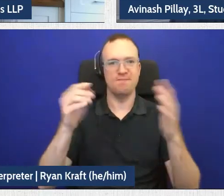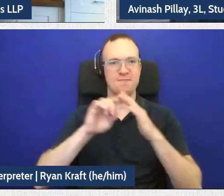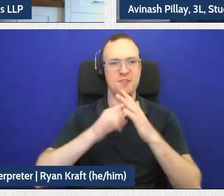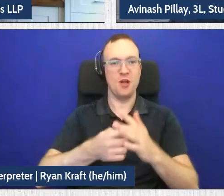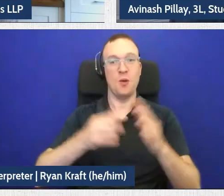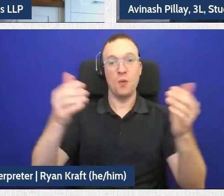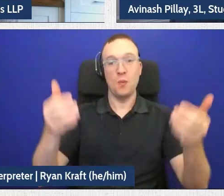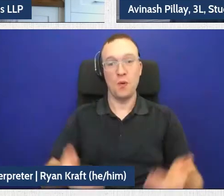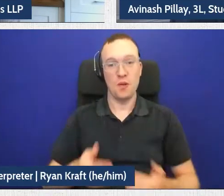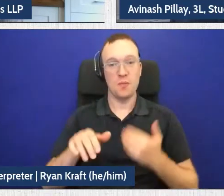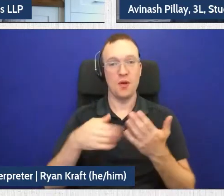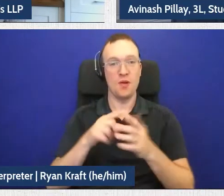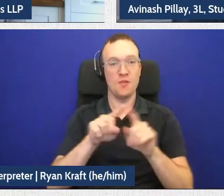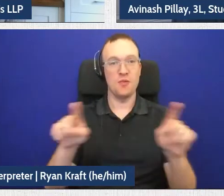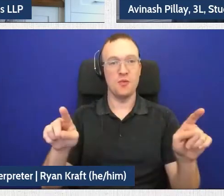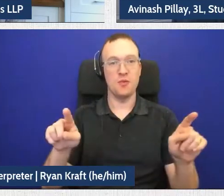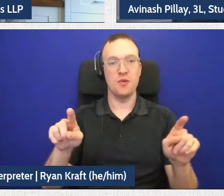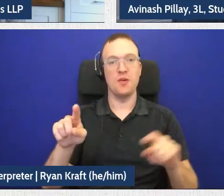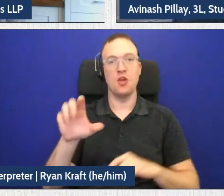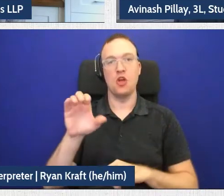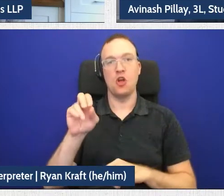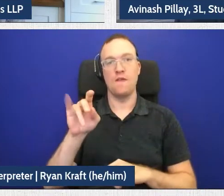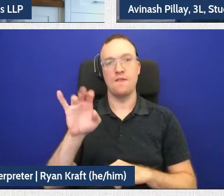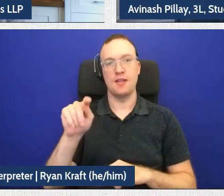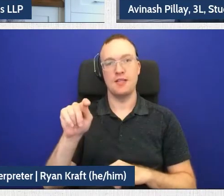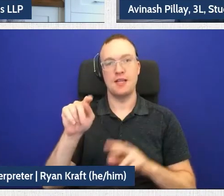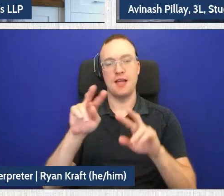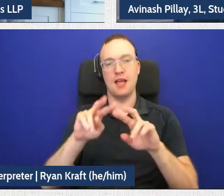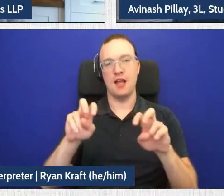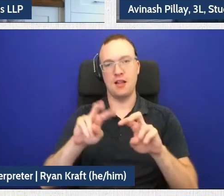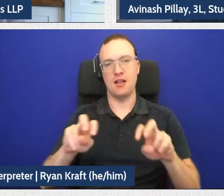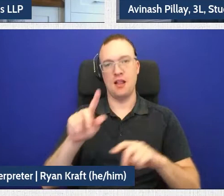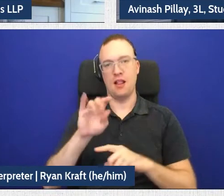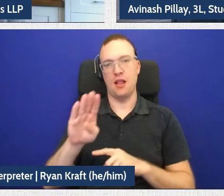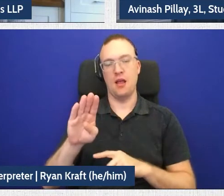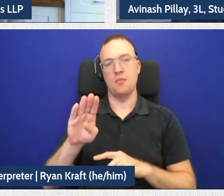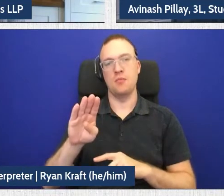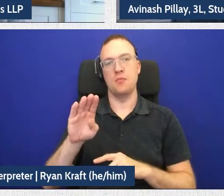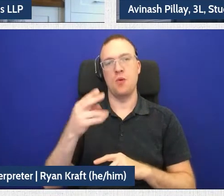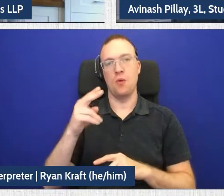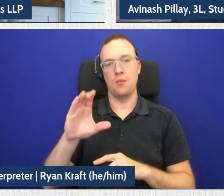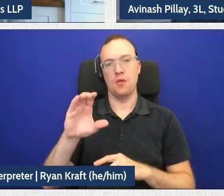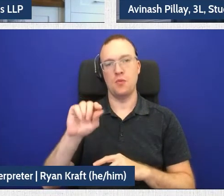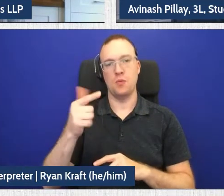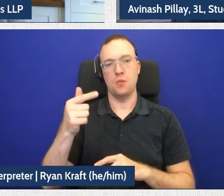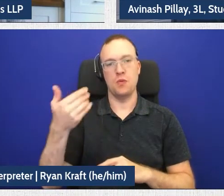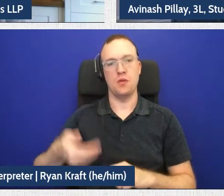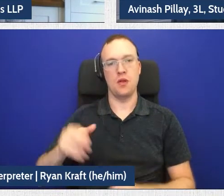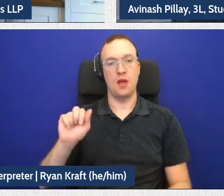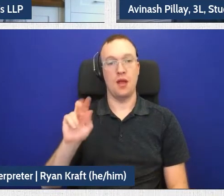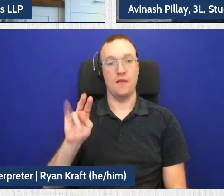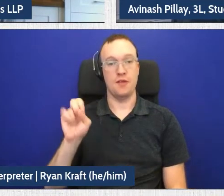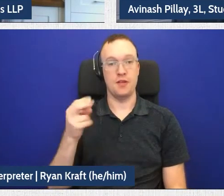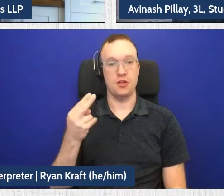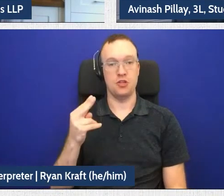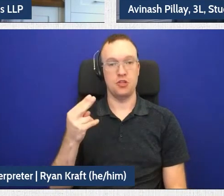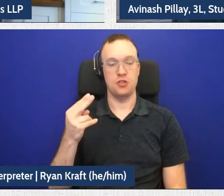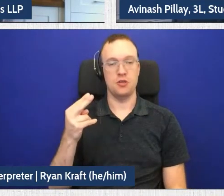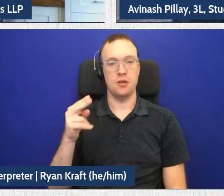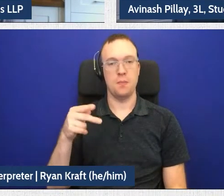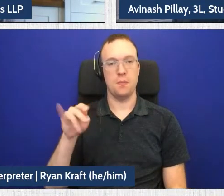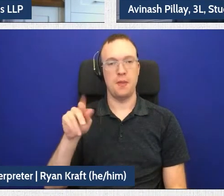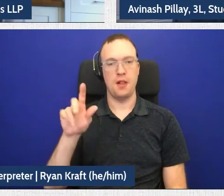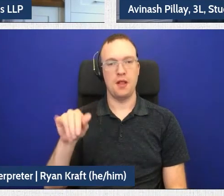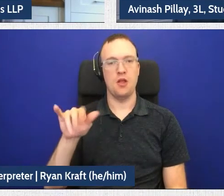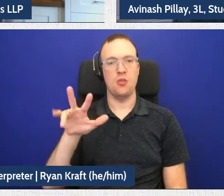Welcome everyone to the Conflict Analytics Lab at Homecoming 2021. My name is Avinash Pillay. I am a 3L project